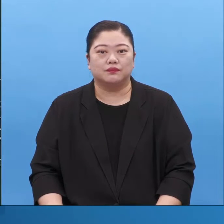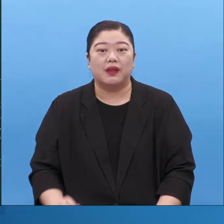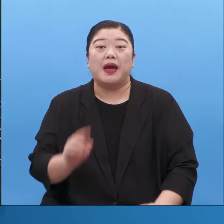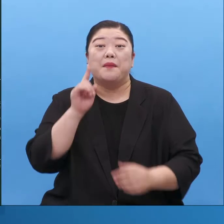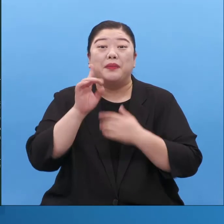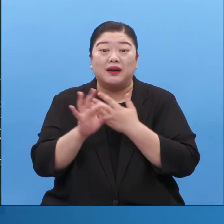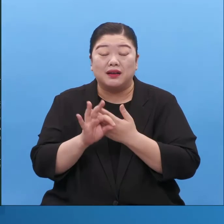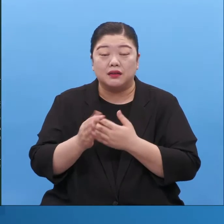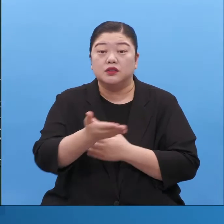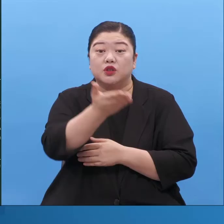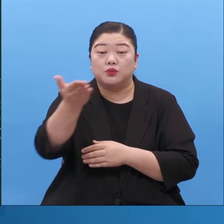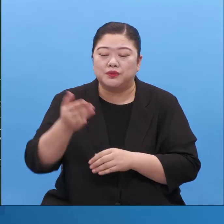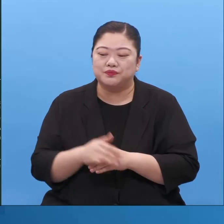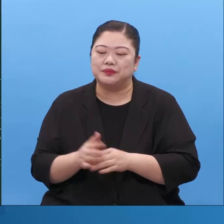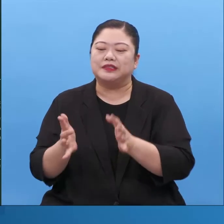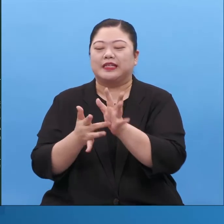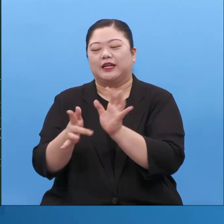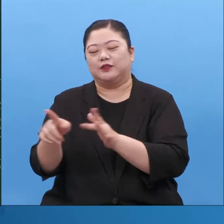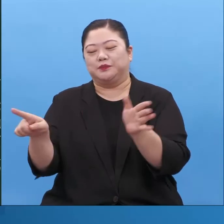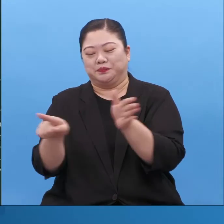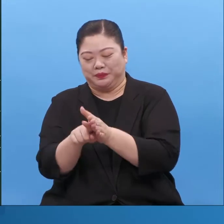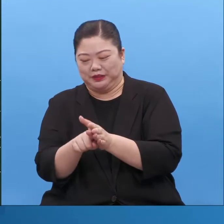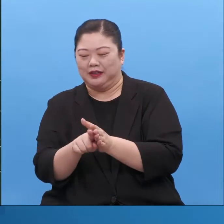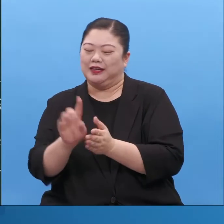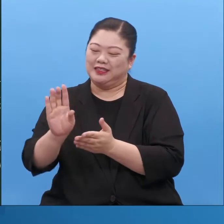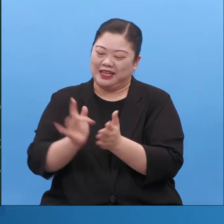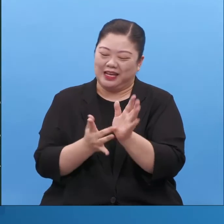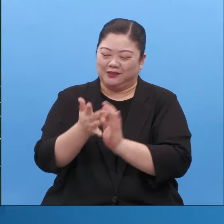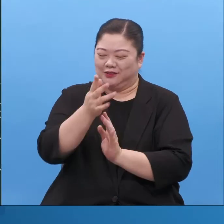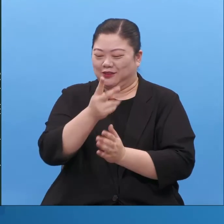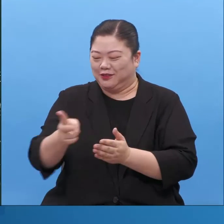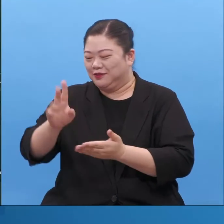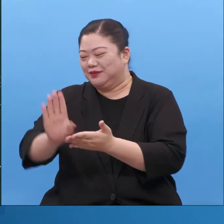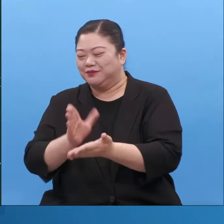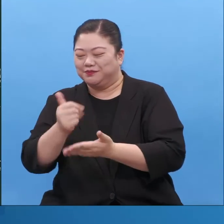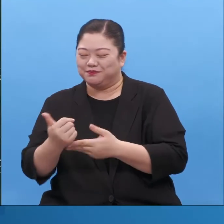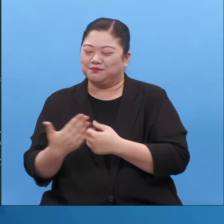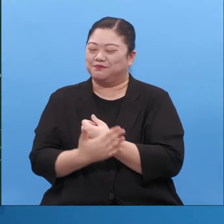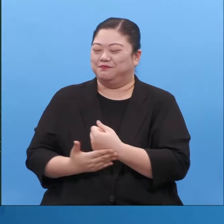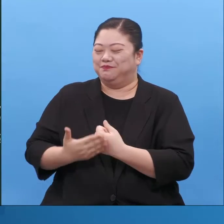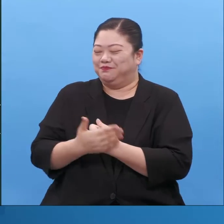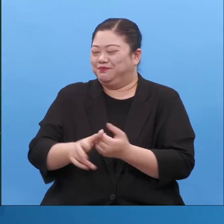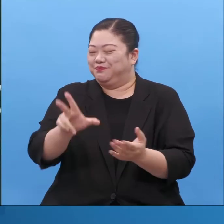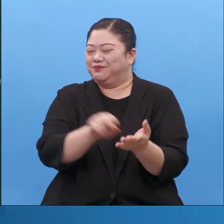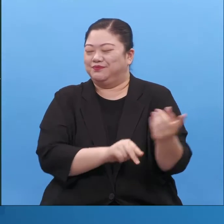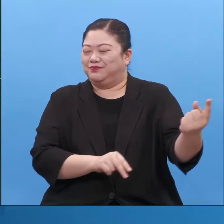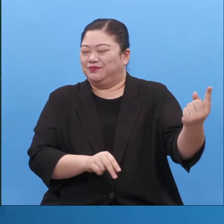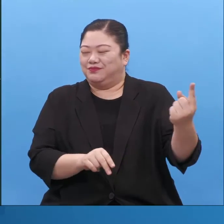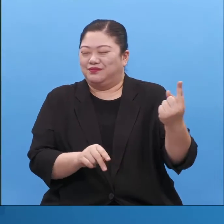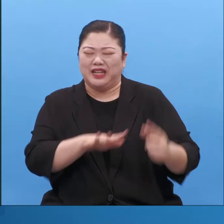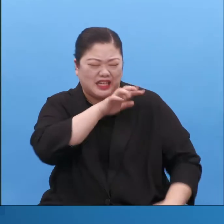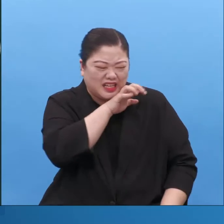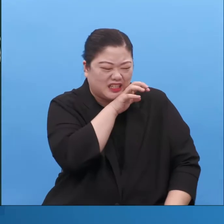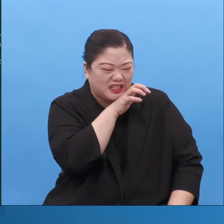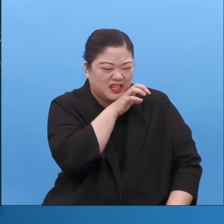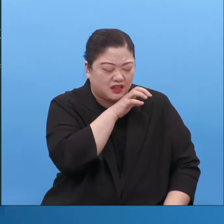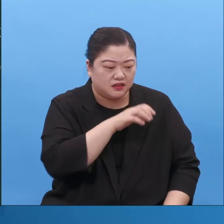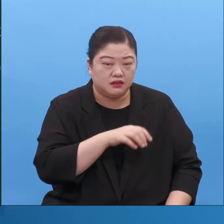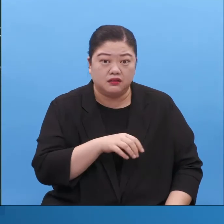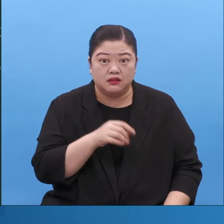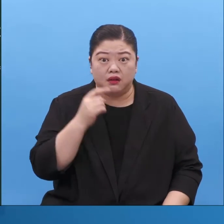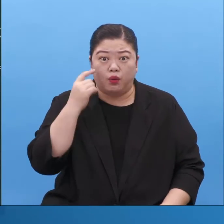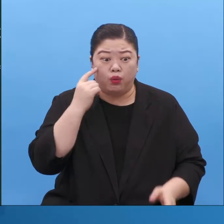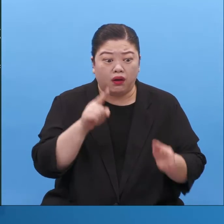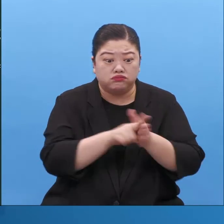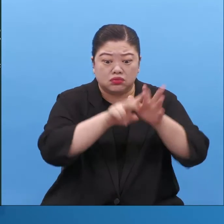But not knowing the spiritual things at all whenever we face problems we become exactly the same as unbelievers. And we lose hold of all those many blessings.